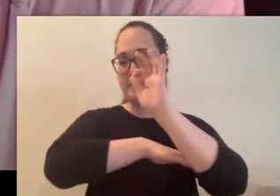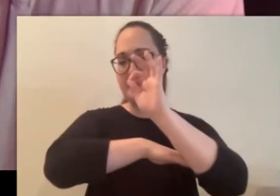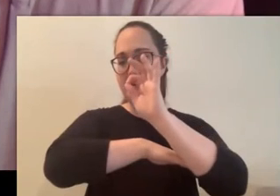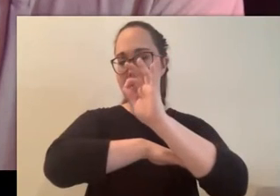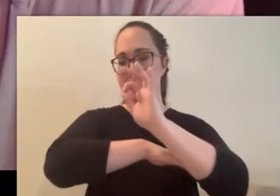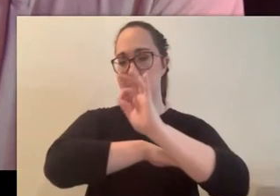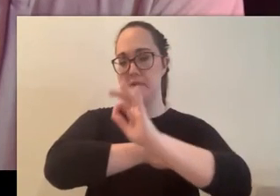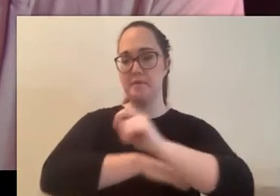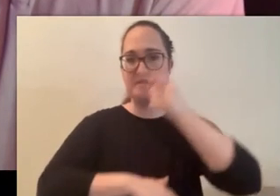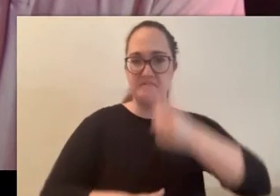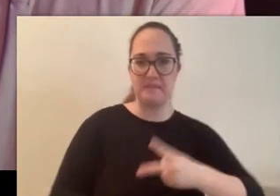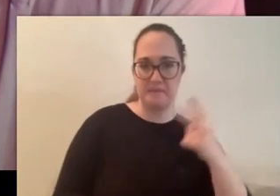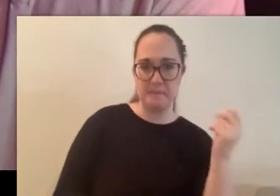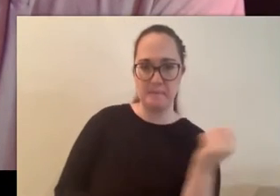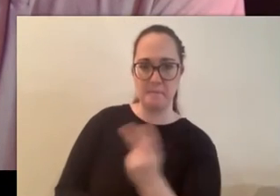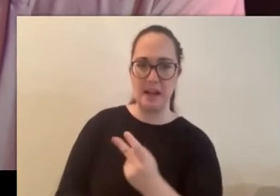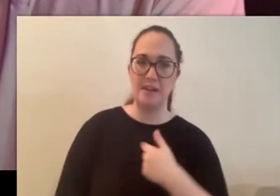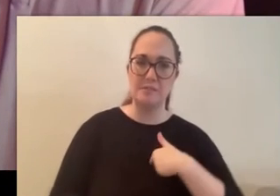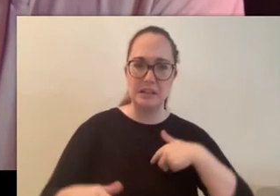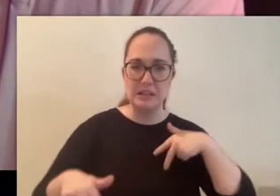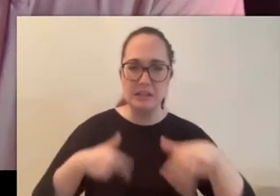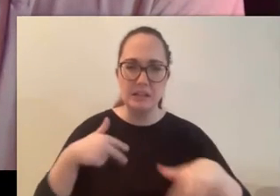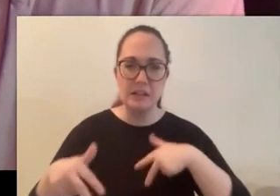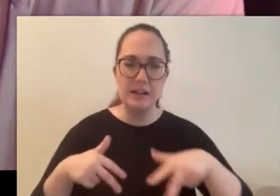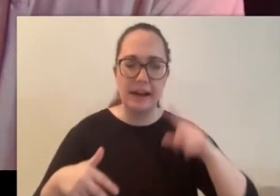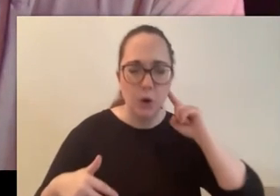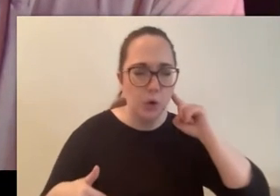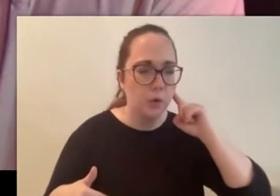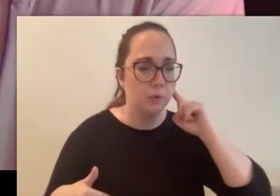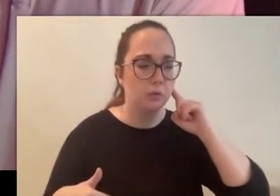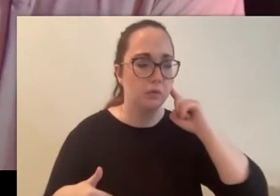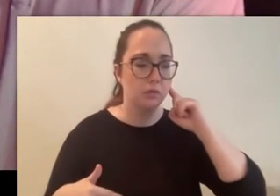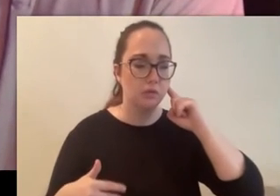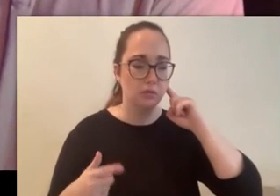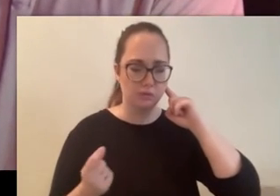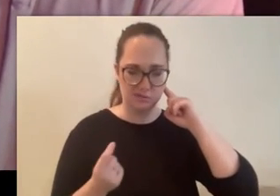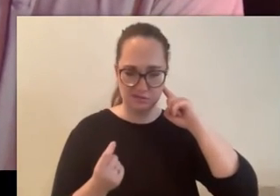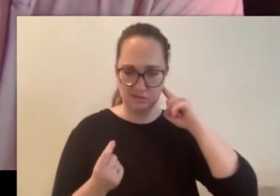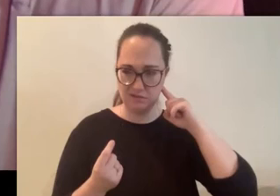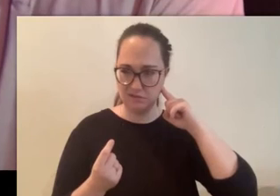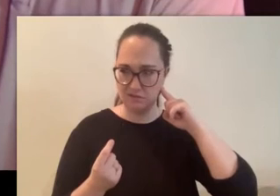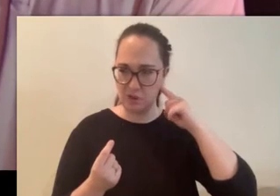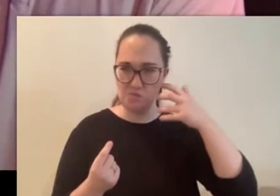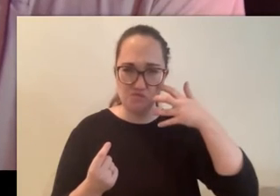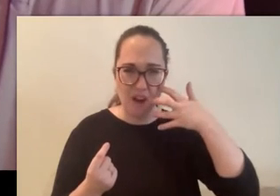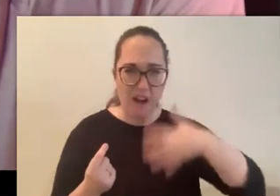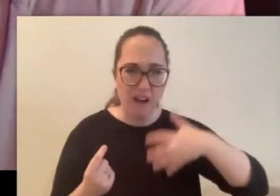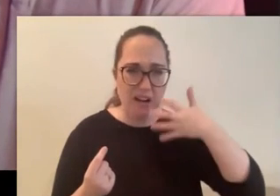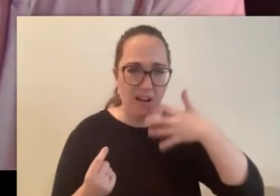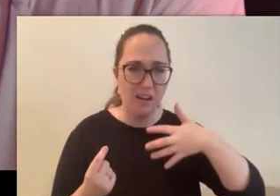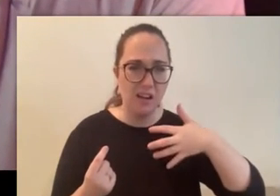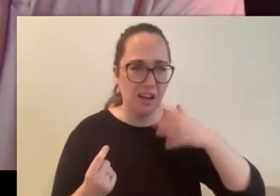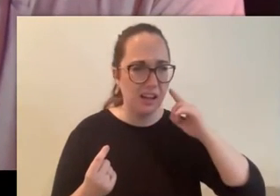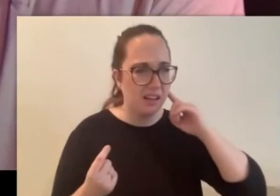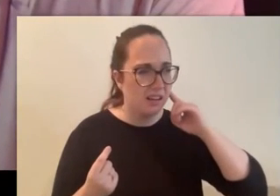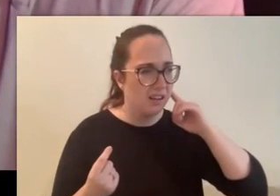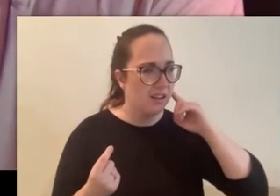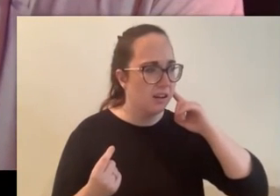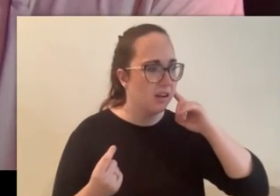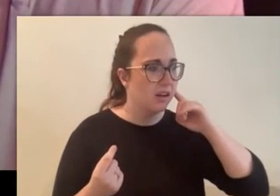when i heard what is that is that crying yes